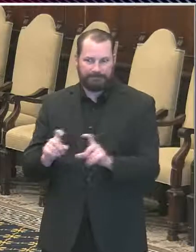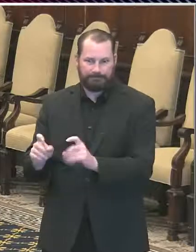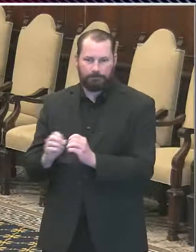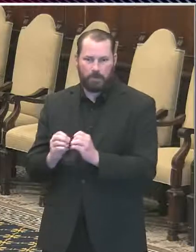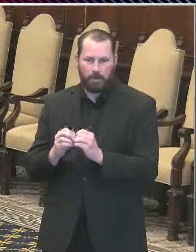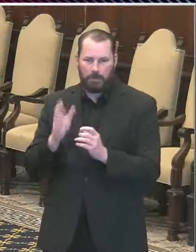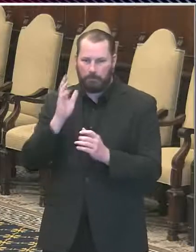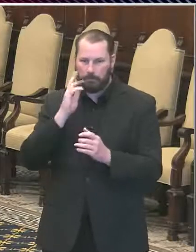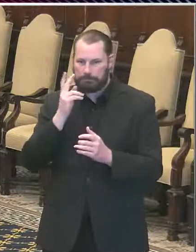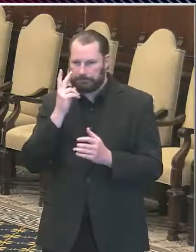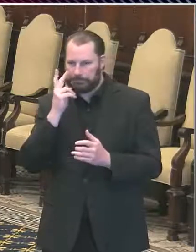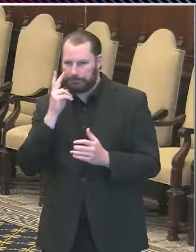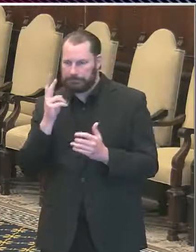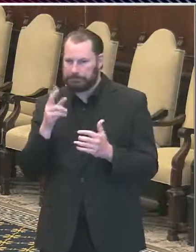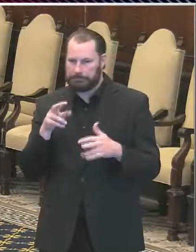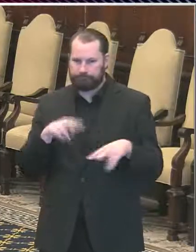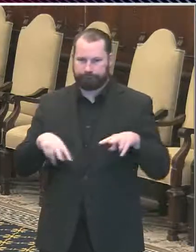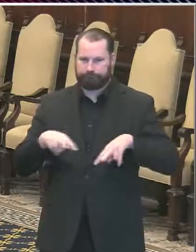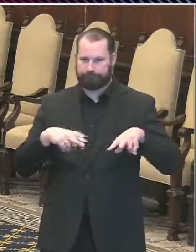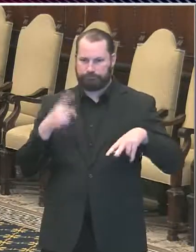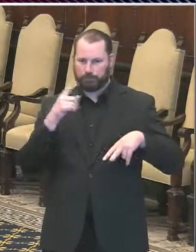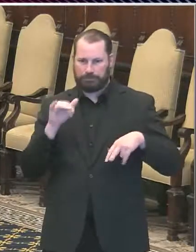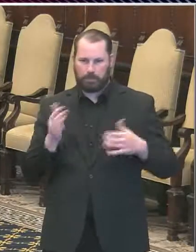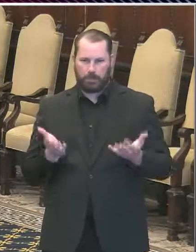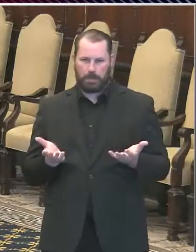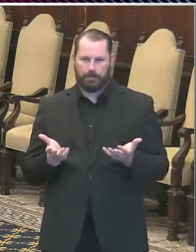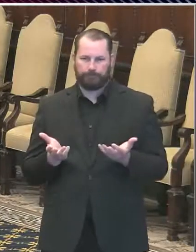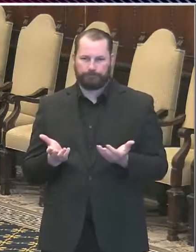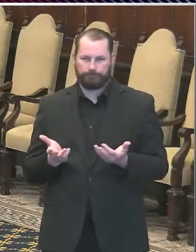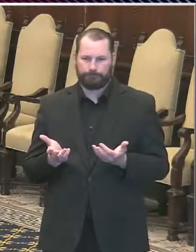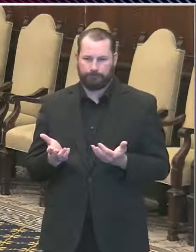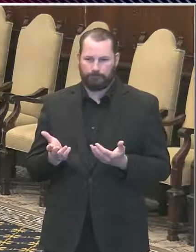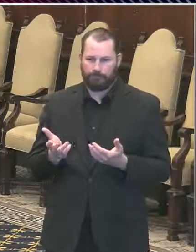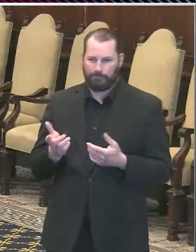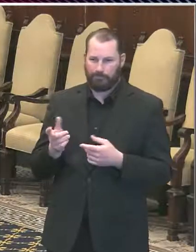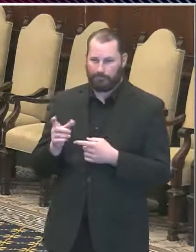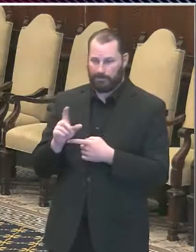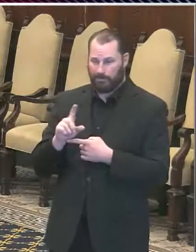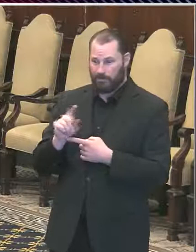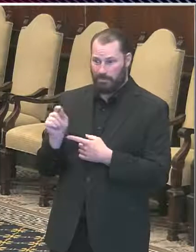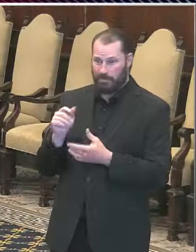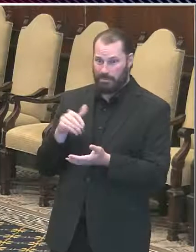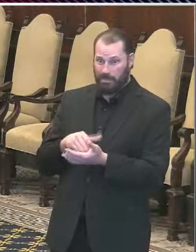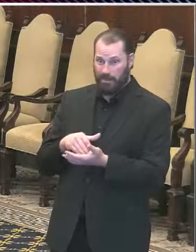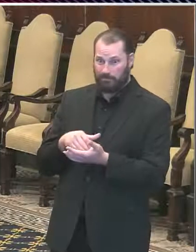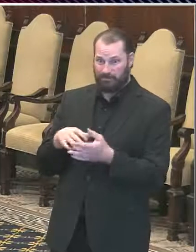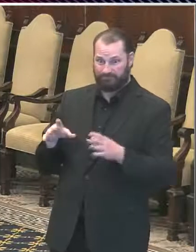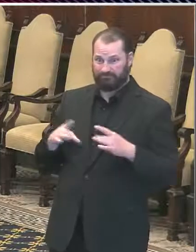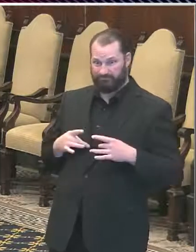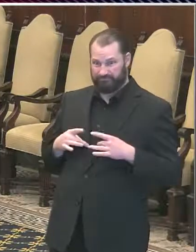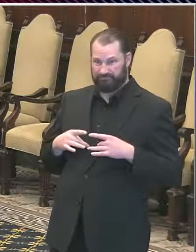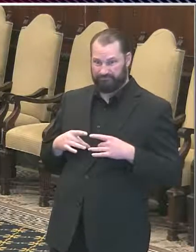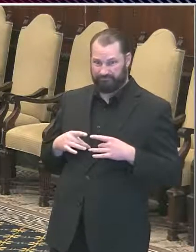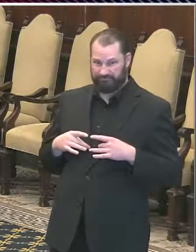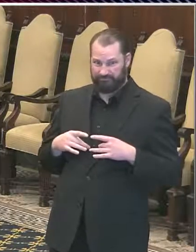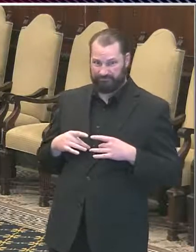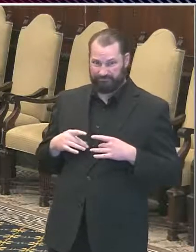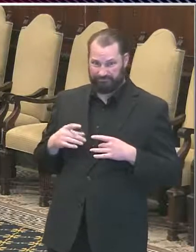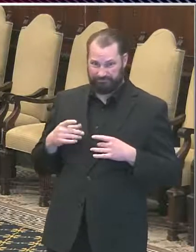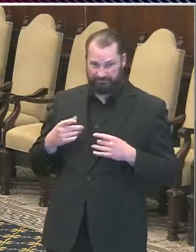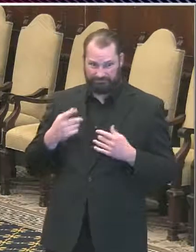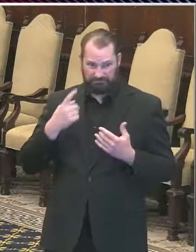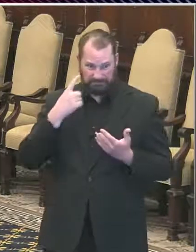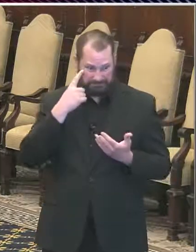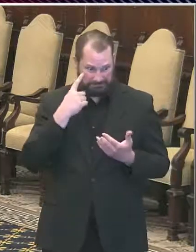that 20,000 positive case count is? Well, we know that many people have this infection and don't have any symptoms at all. And